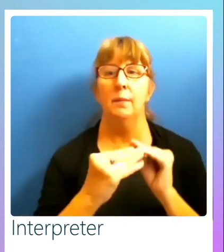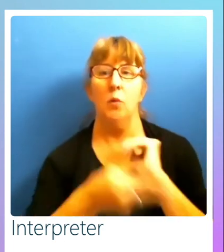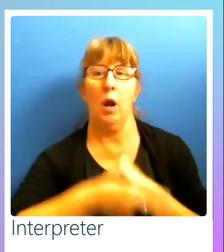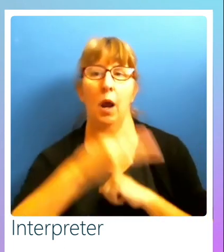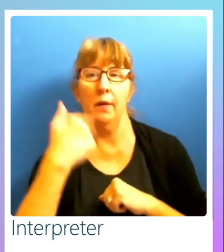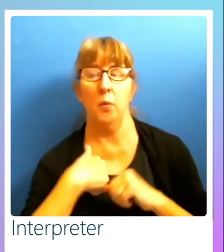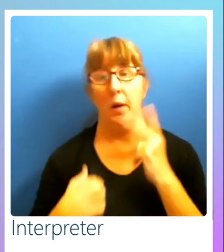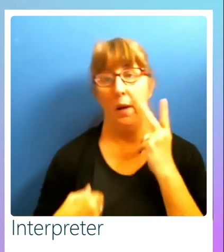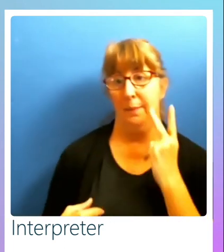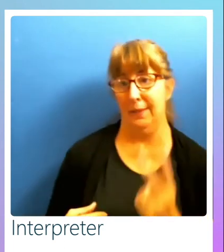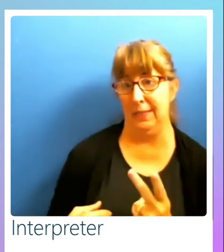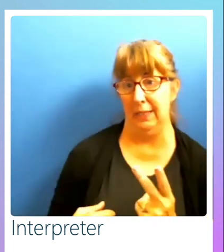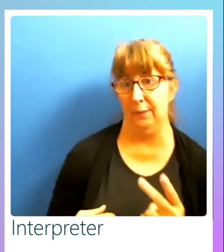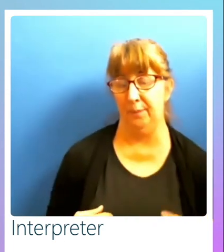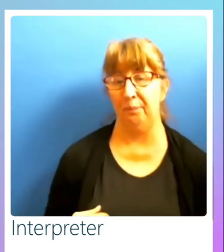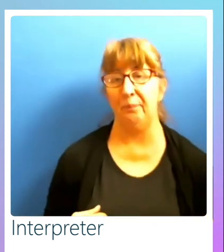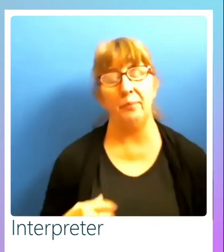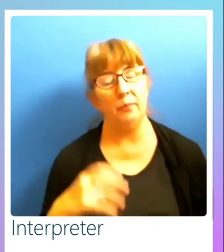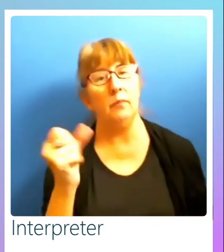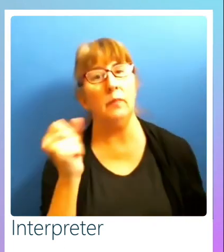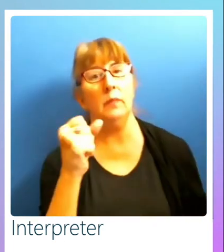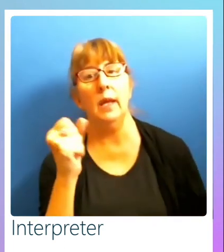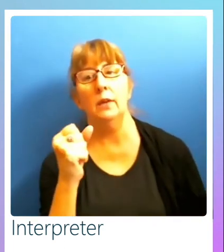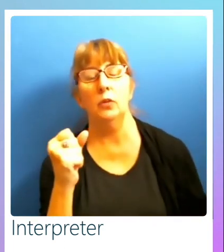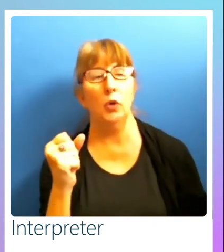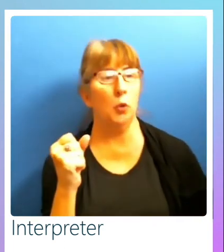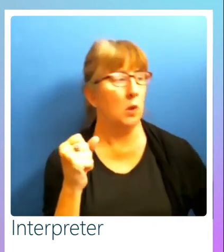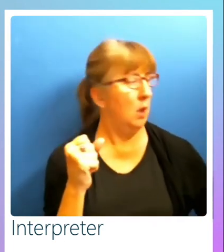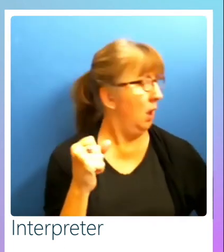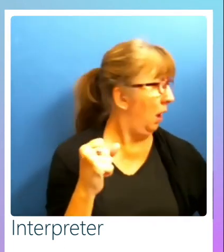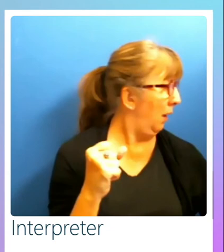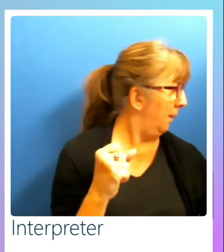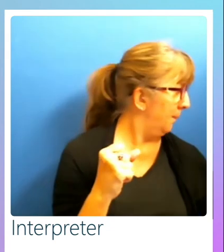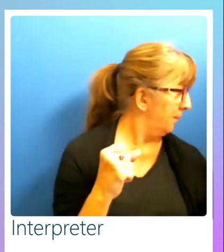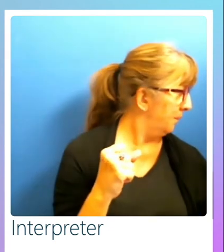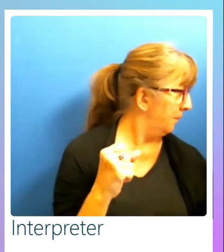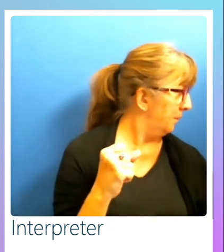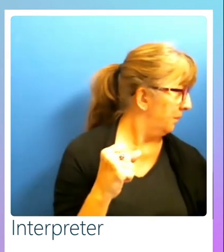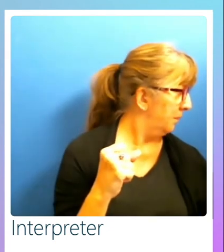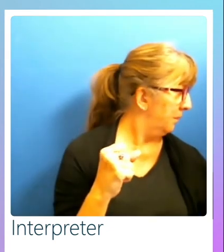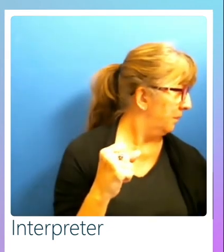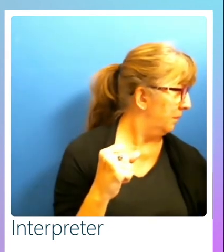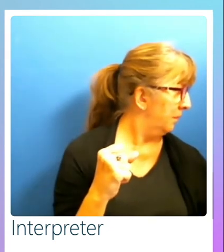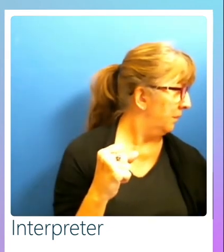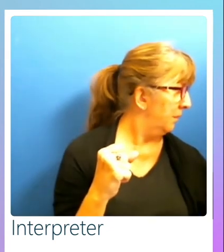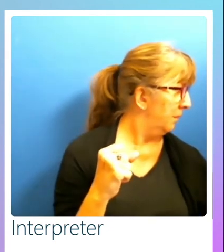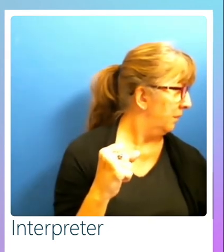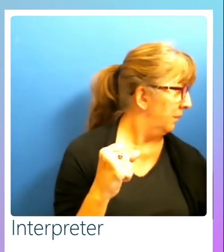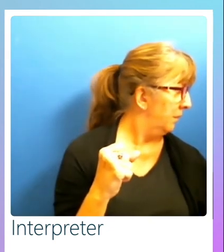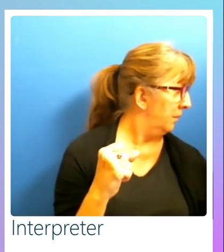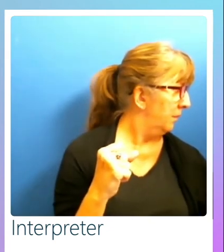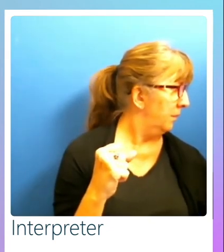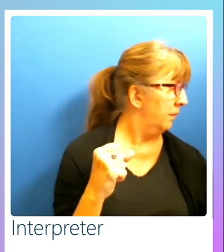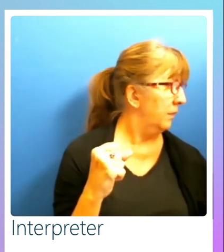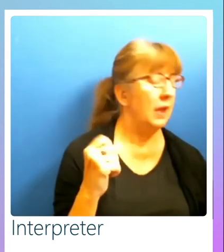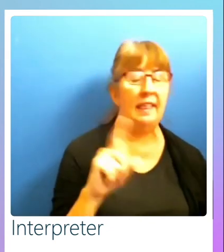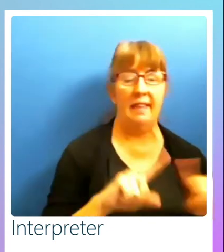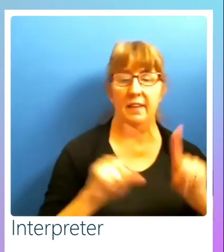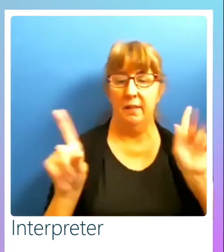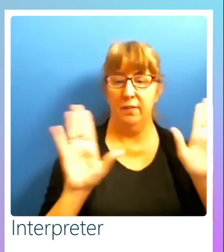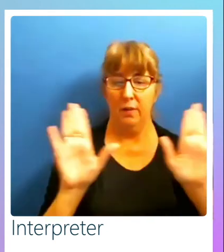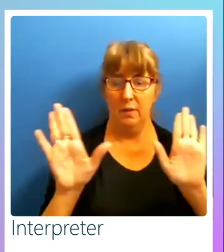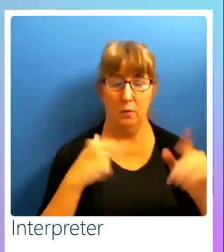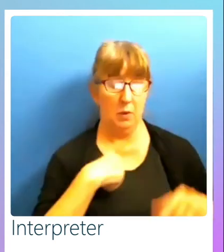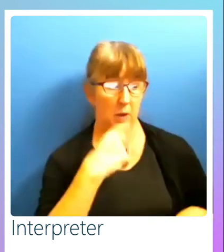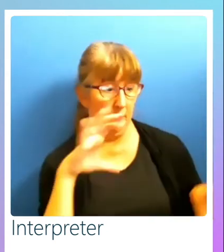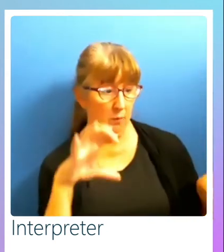seen. Yeah, so the difference in what I did and what others have done, so people have typically just focused on, well, what were the, what were the